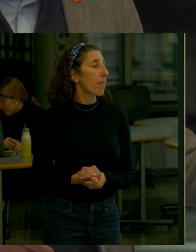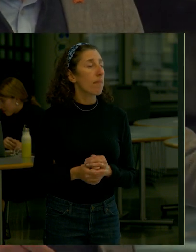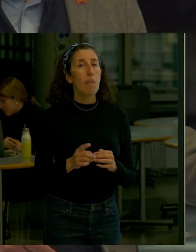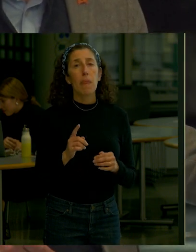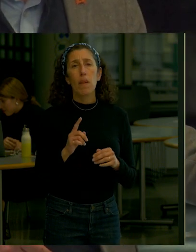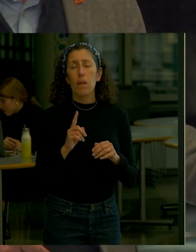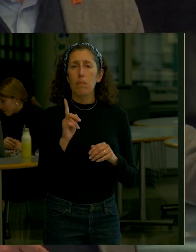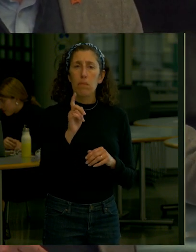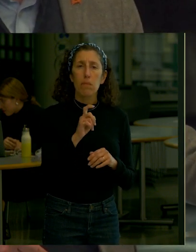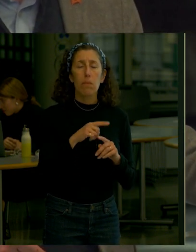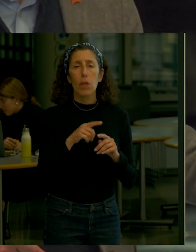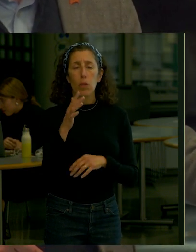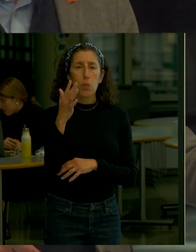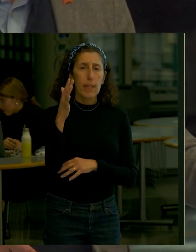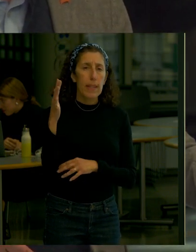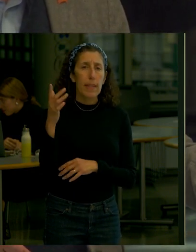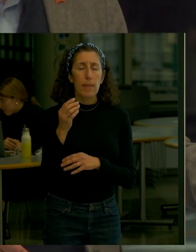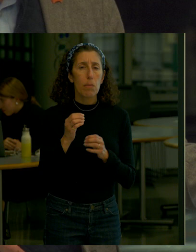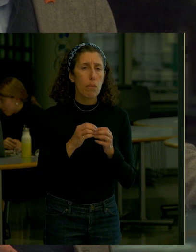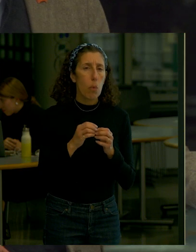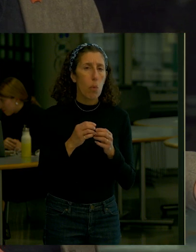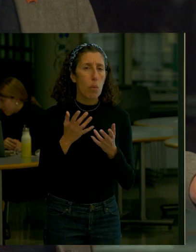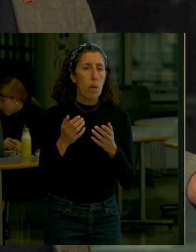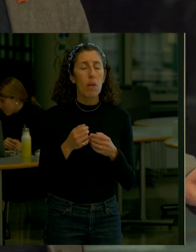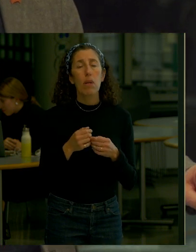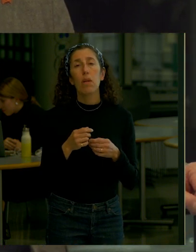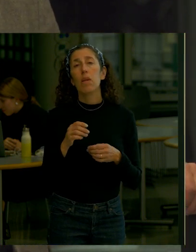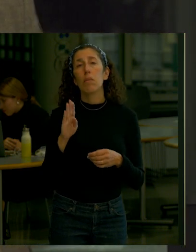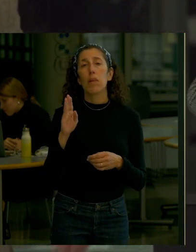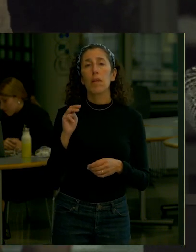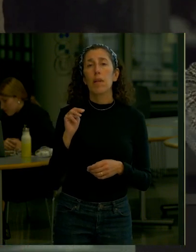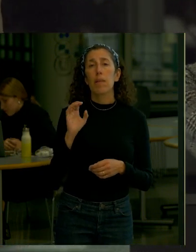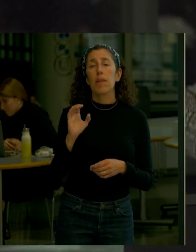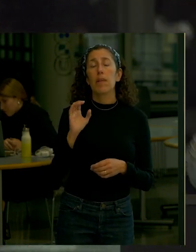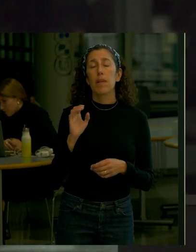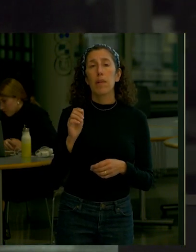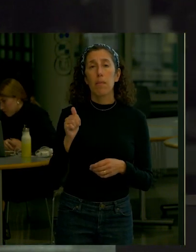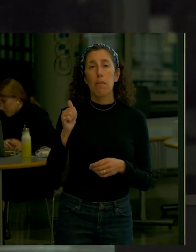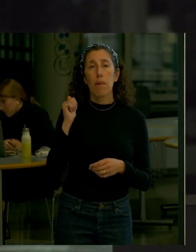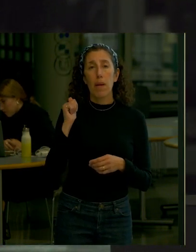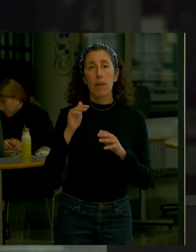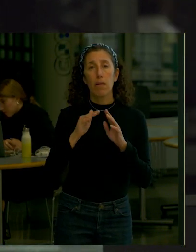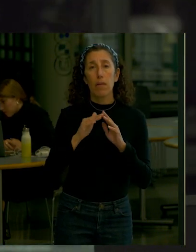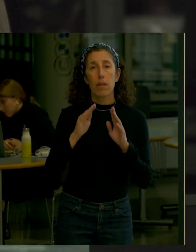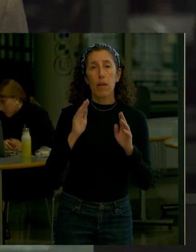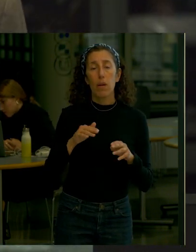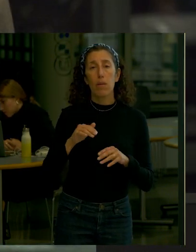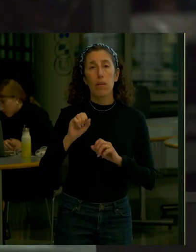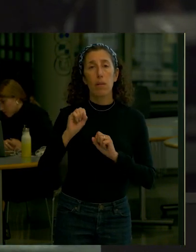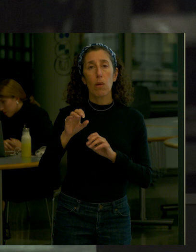so currently on that side of the street it's really back up house for BMCC there's a lot of loading docks there's a dumpster access